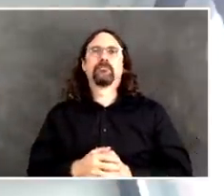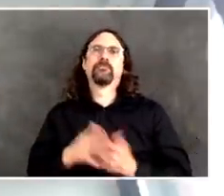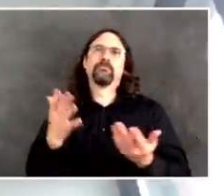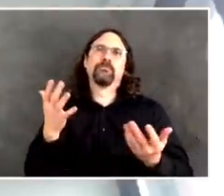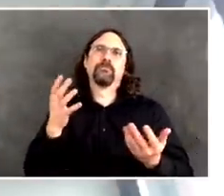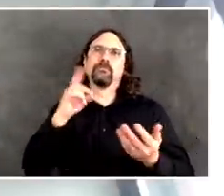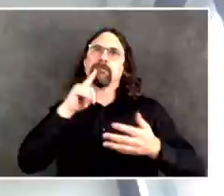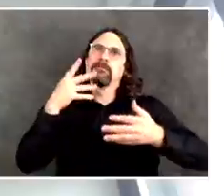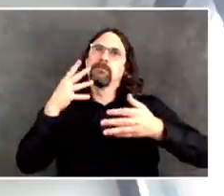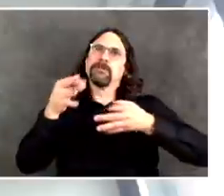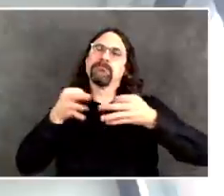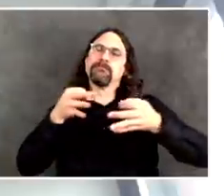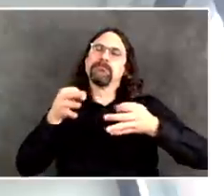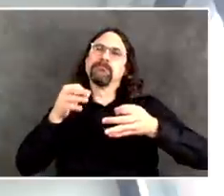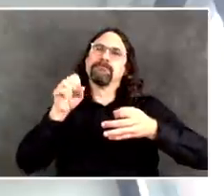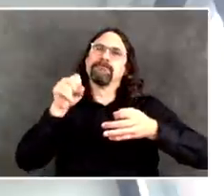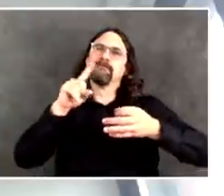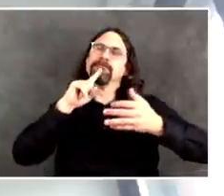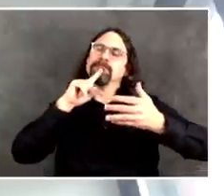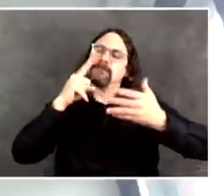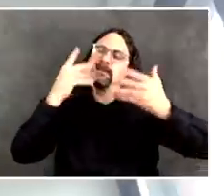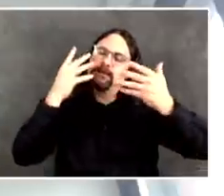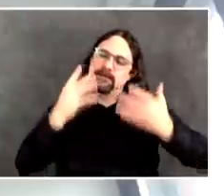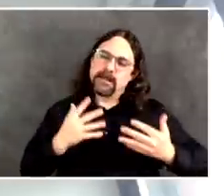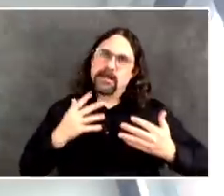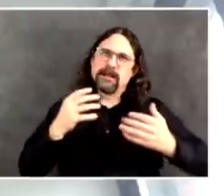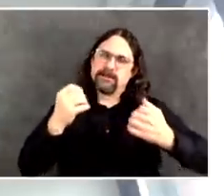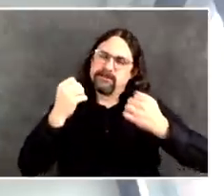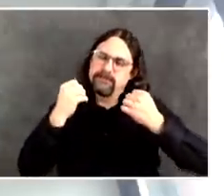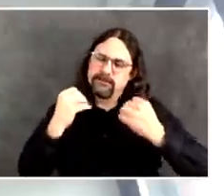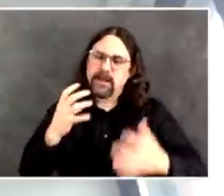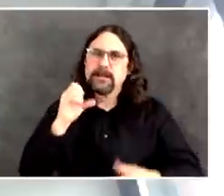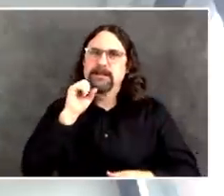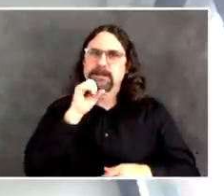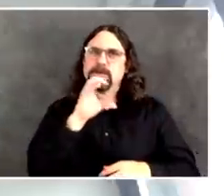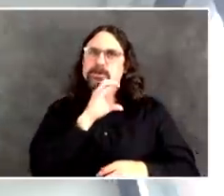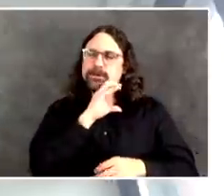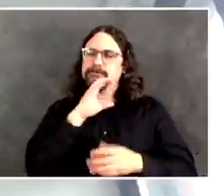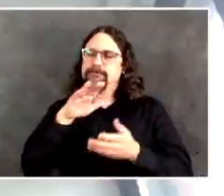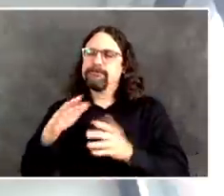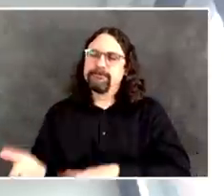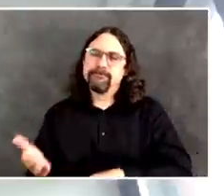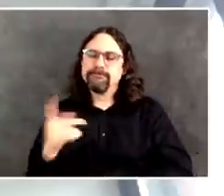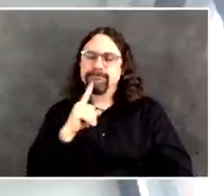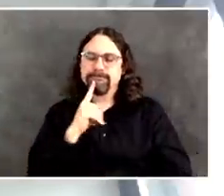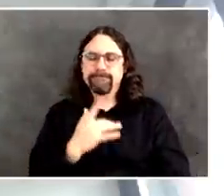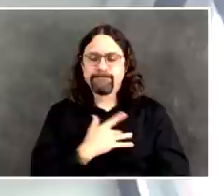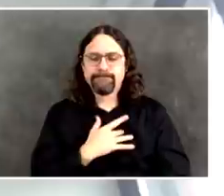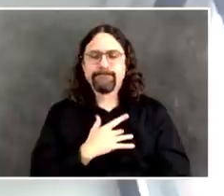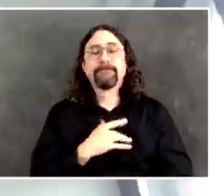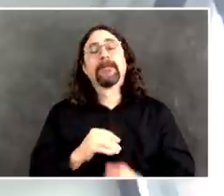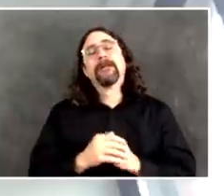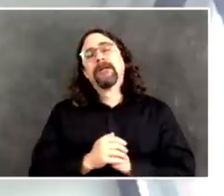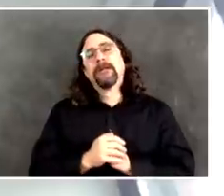nursing homes. We all feel terrible about that. When someone tests positive,